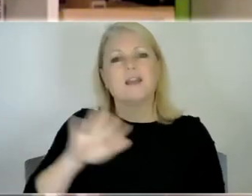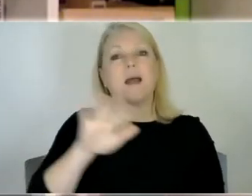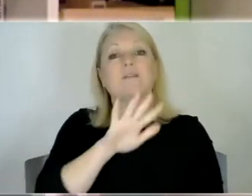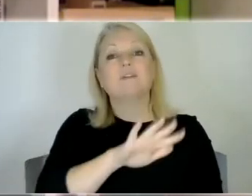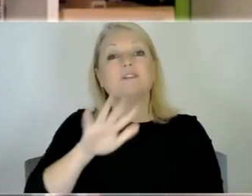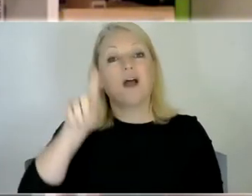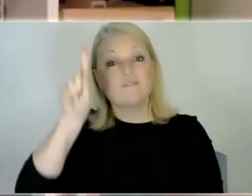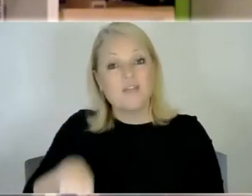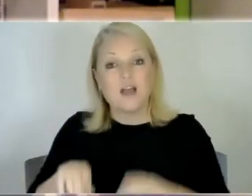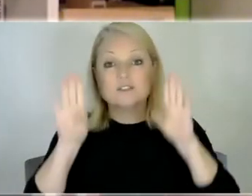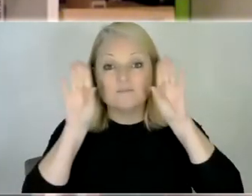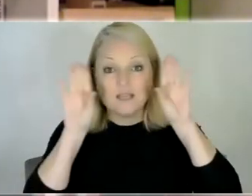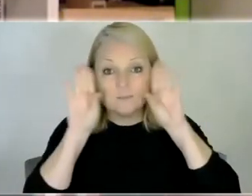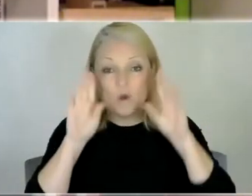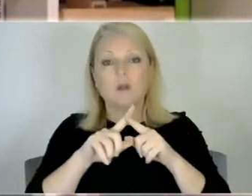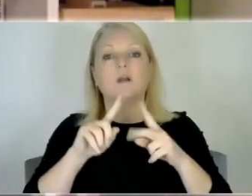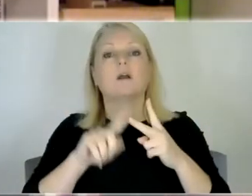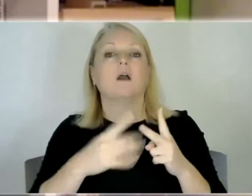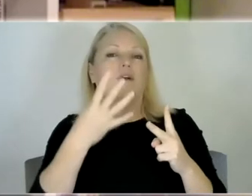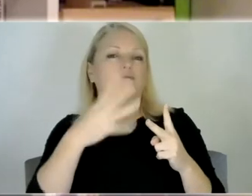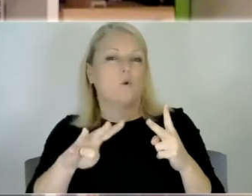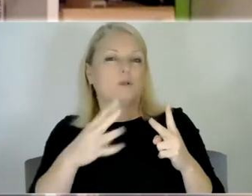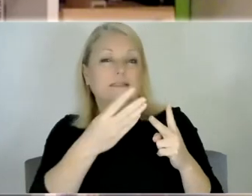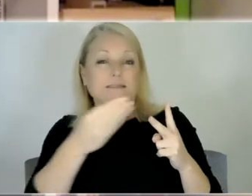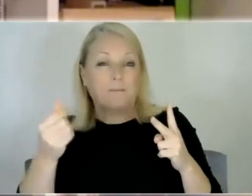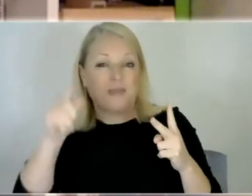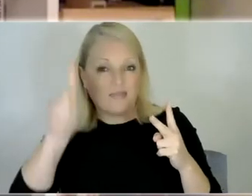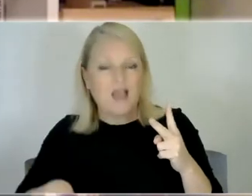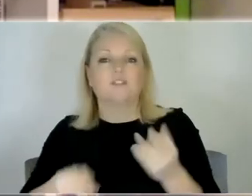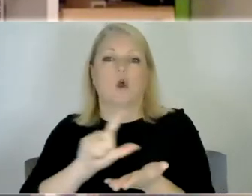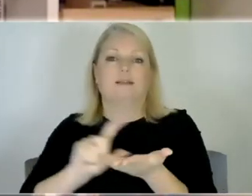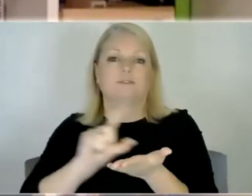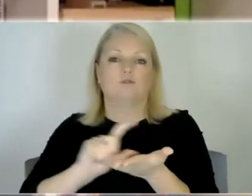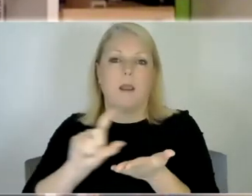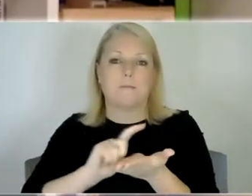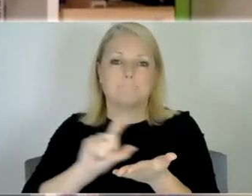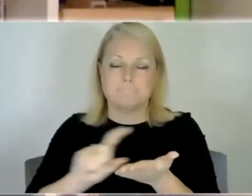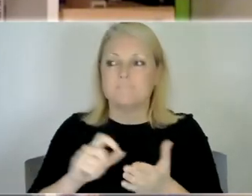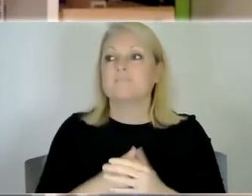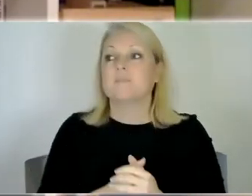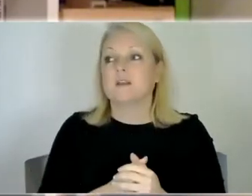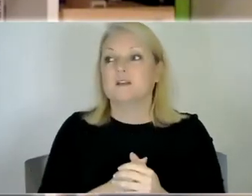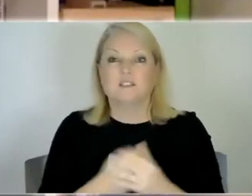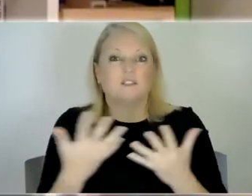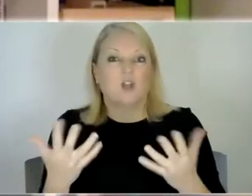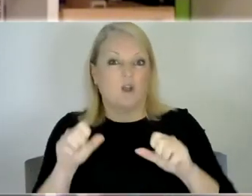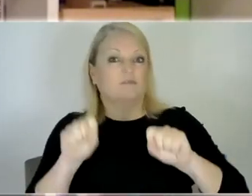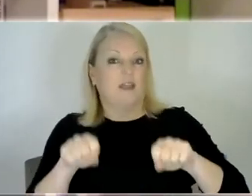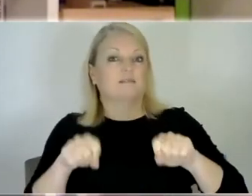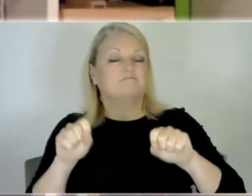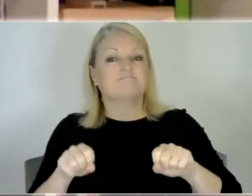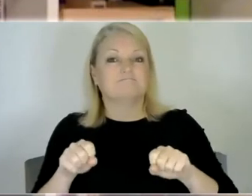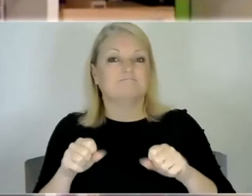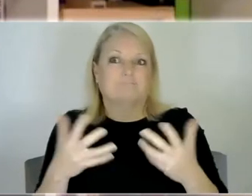Facebook and 40 something on Instagram so so yeah which is is crazy um